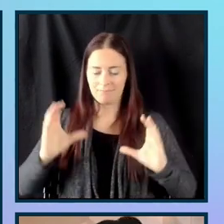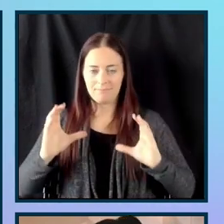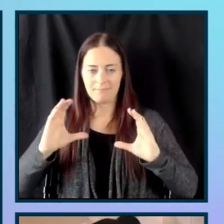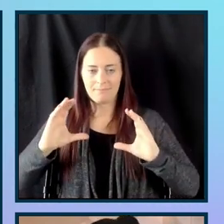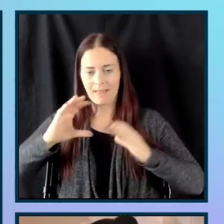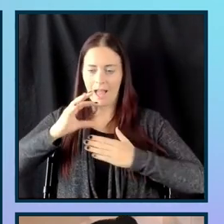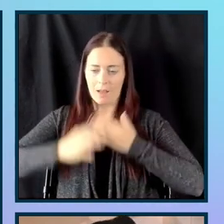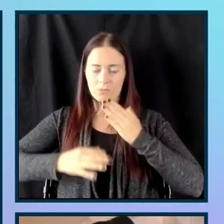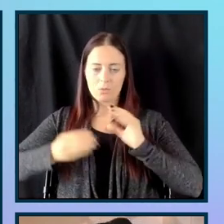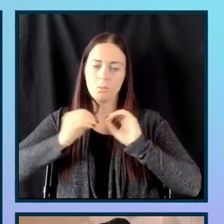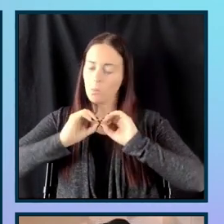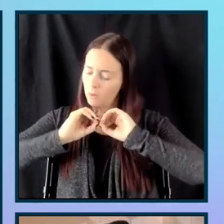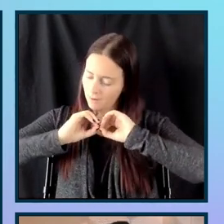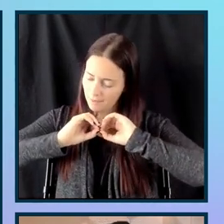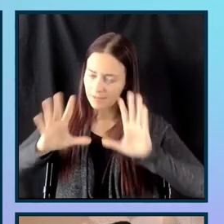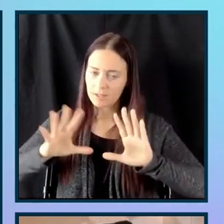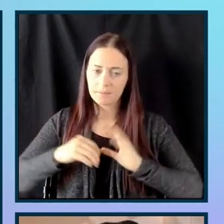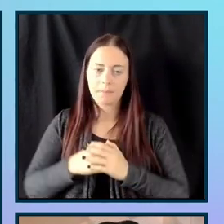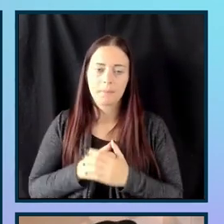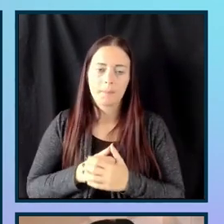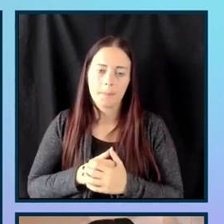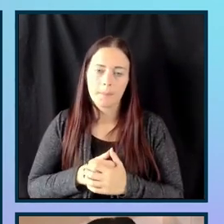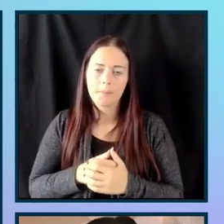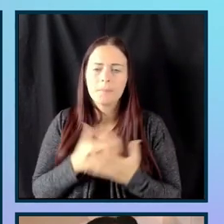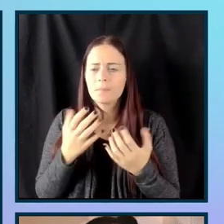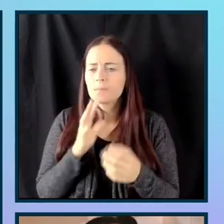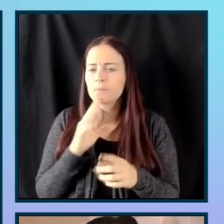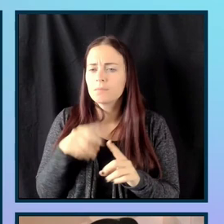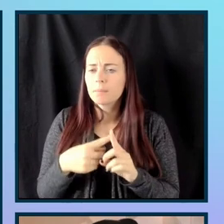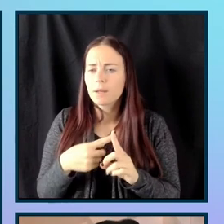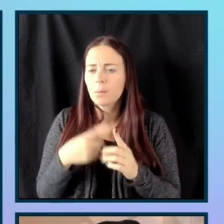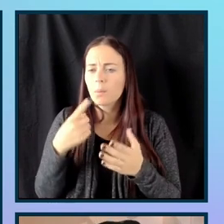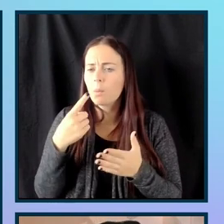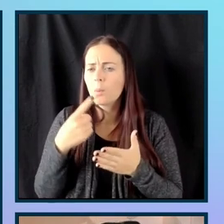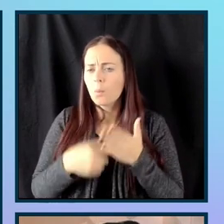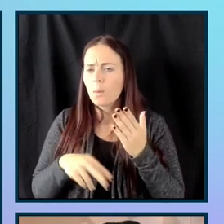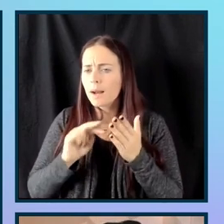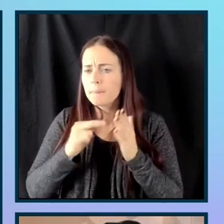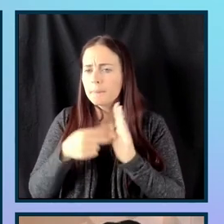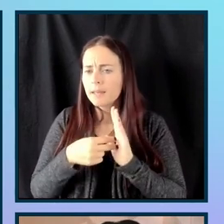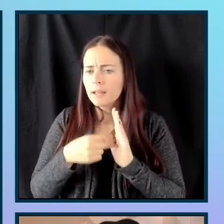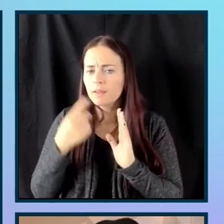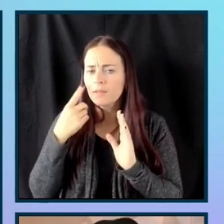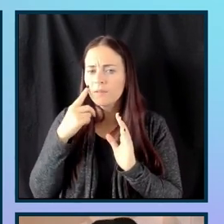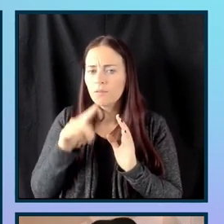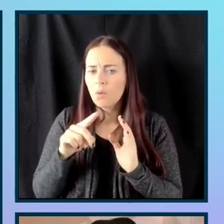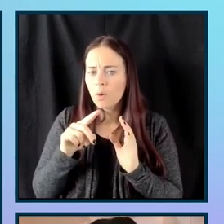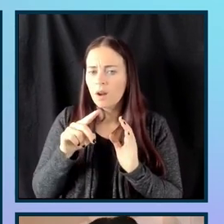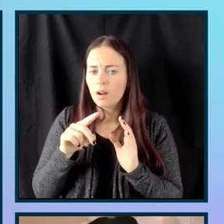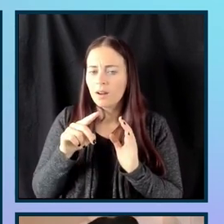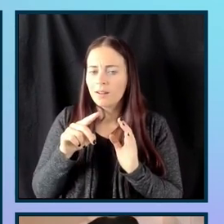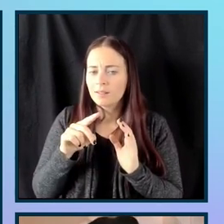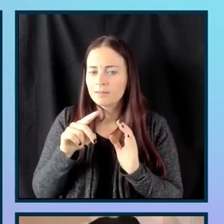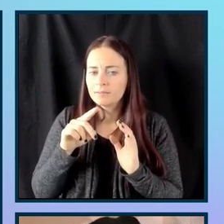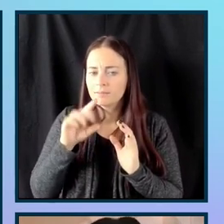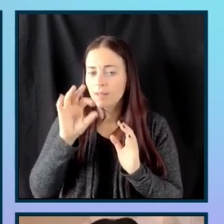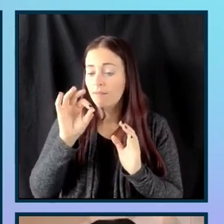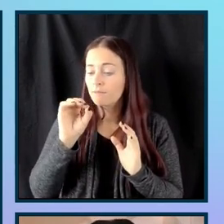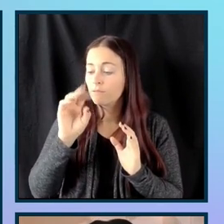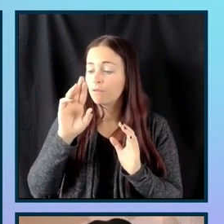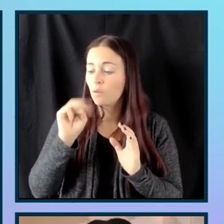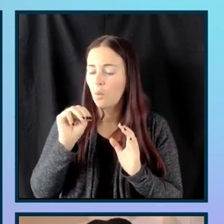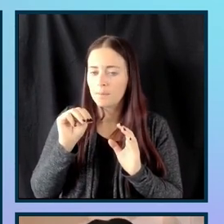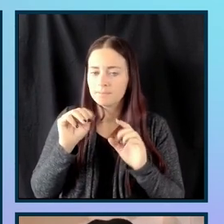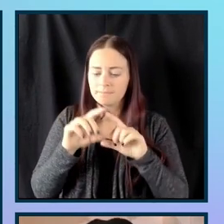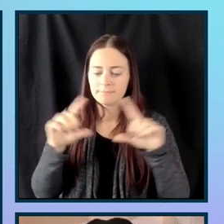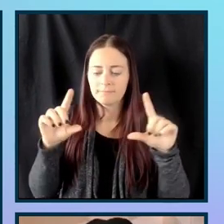I do want to talk a little bit about what it means for form fields to be required. So, I'm going to go ahead and open up my